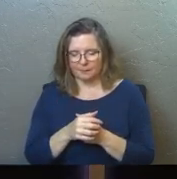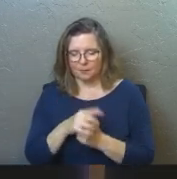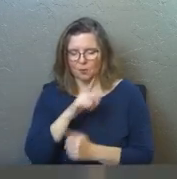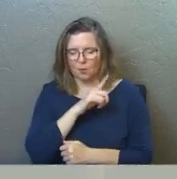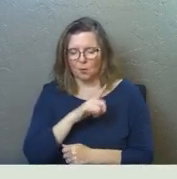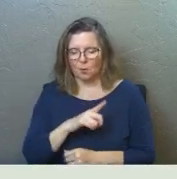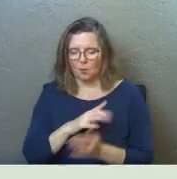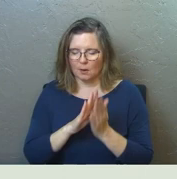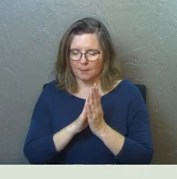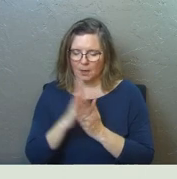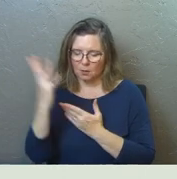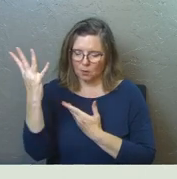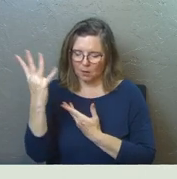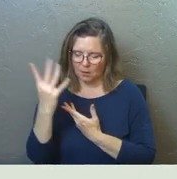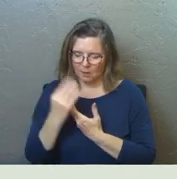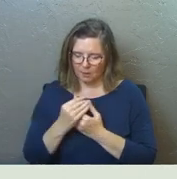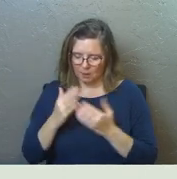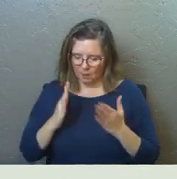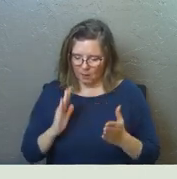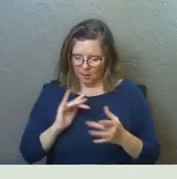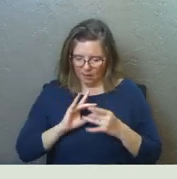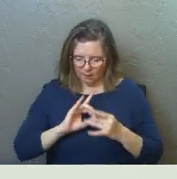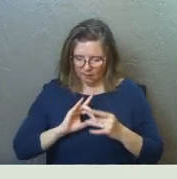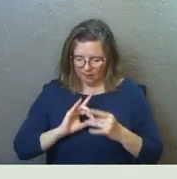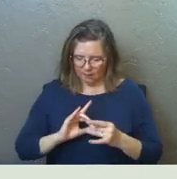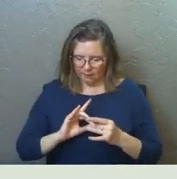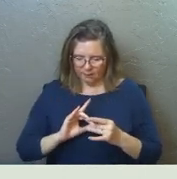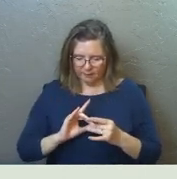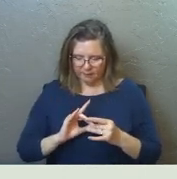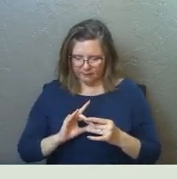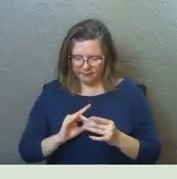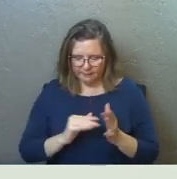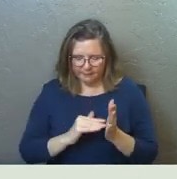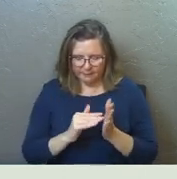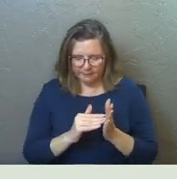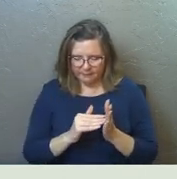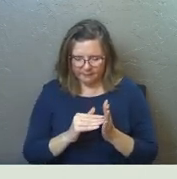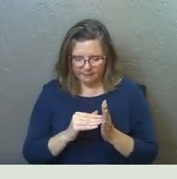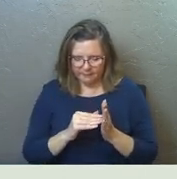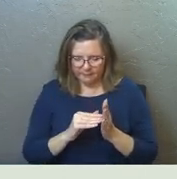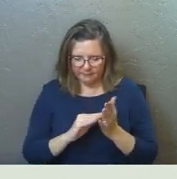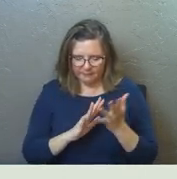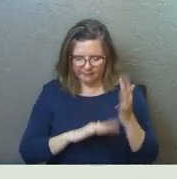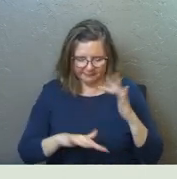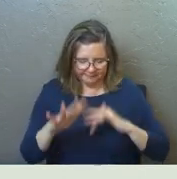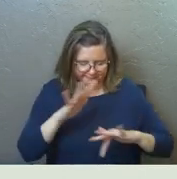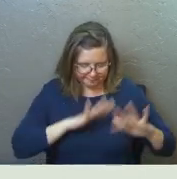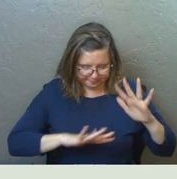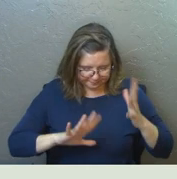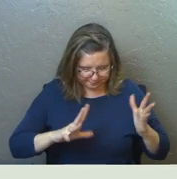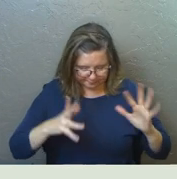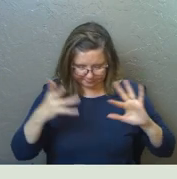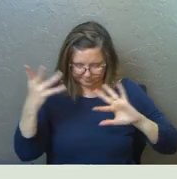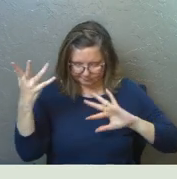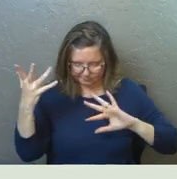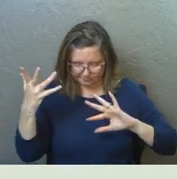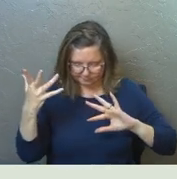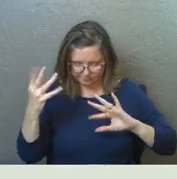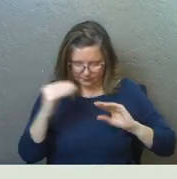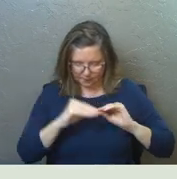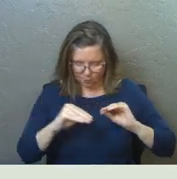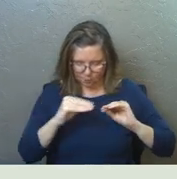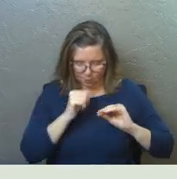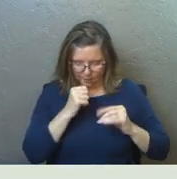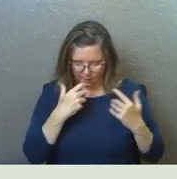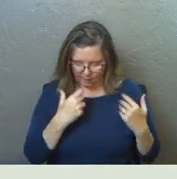Lord, pray that you would come into the way that our relationships, they just so often they go down into death and they get